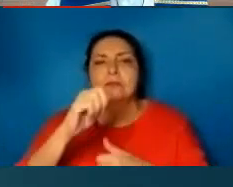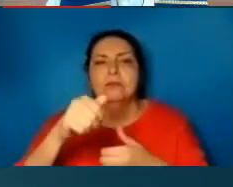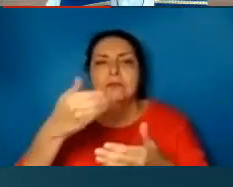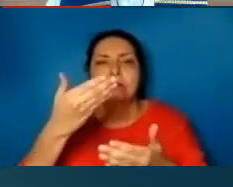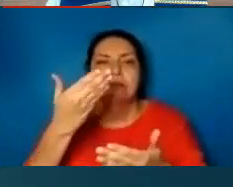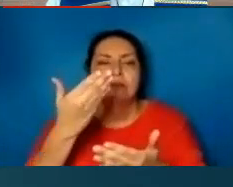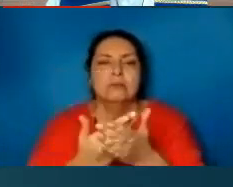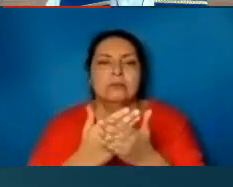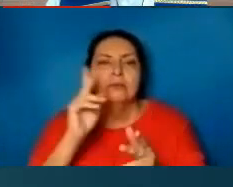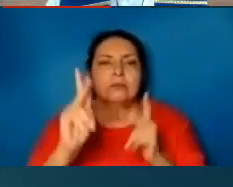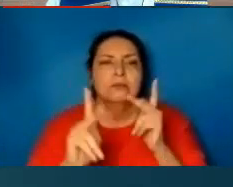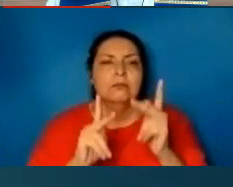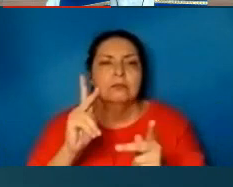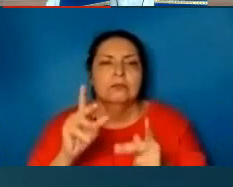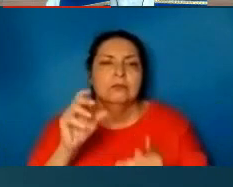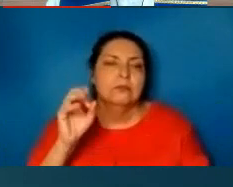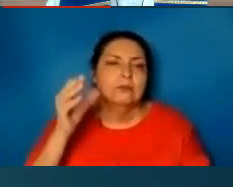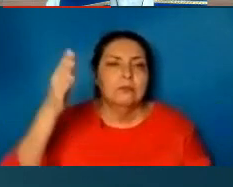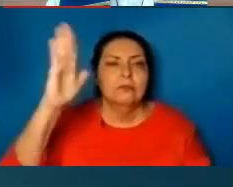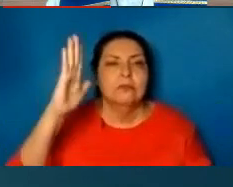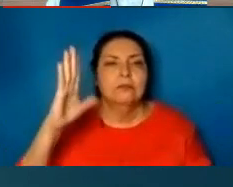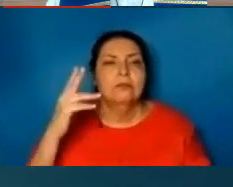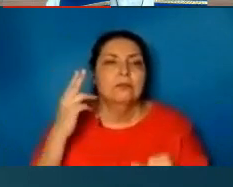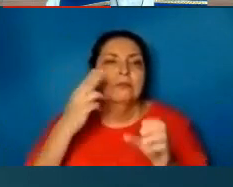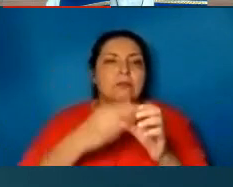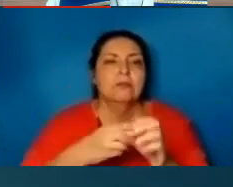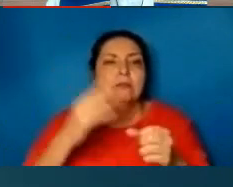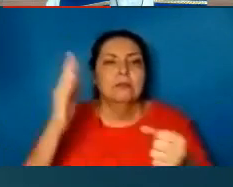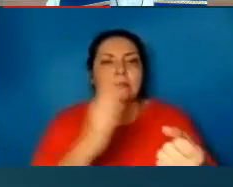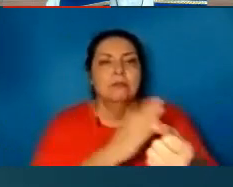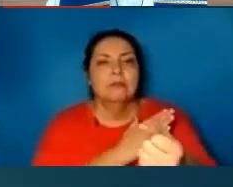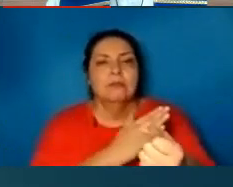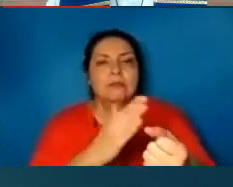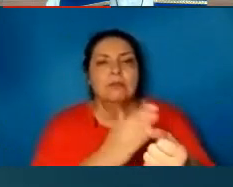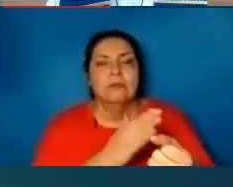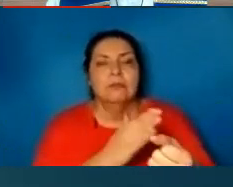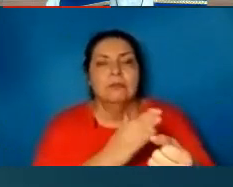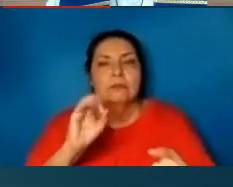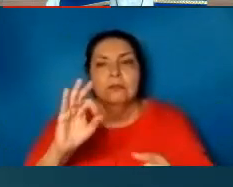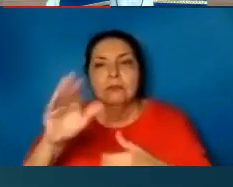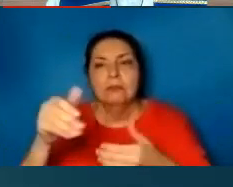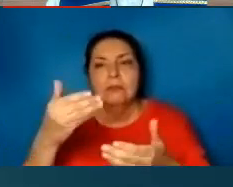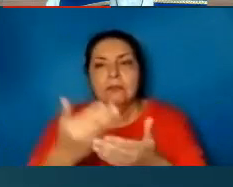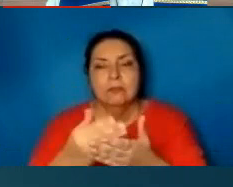Amo Amo Oh, my God.